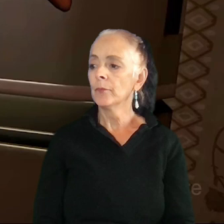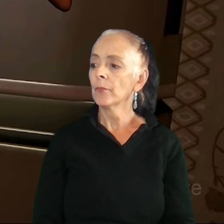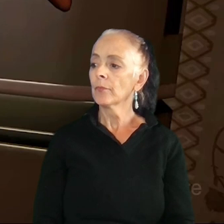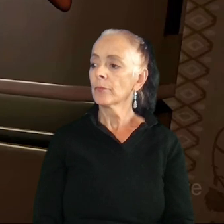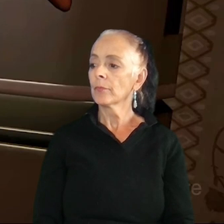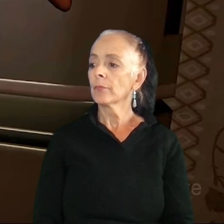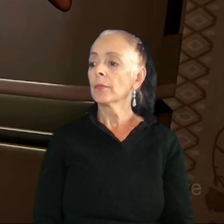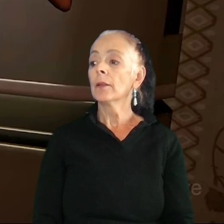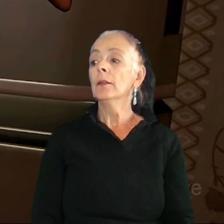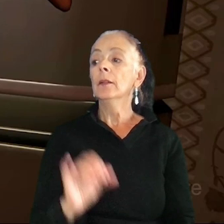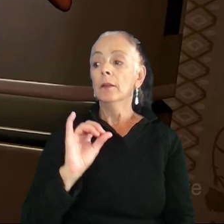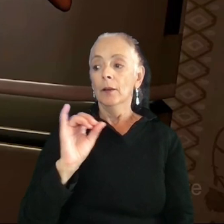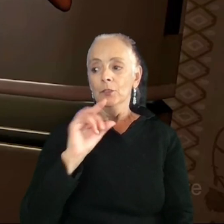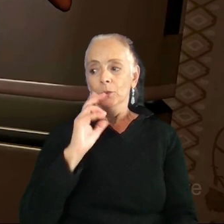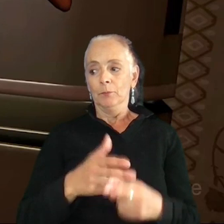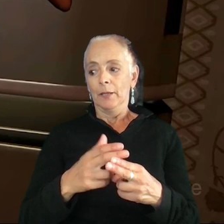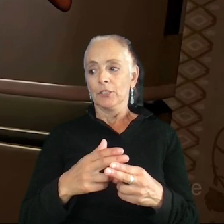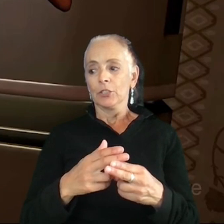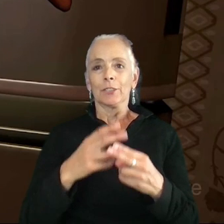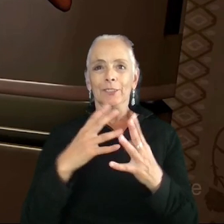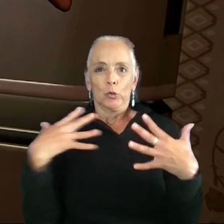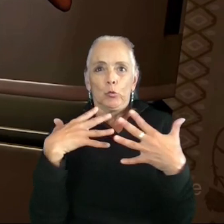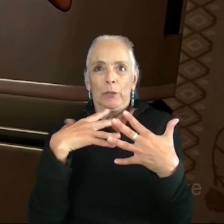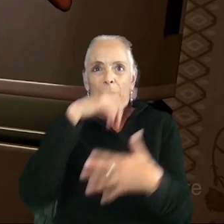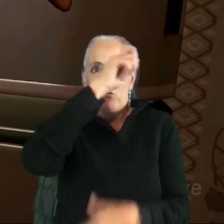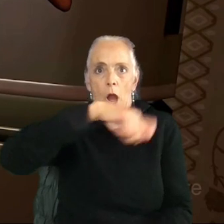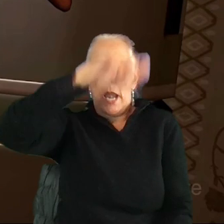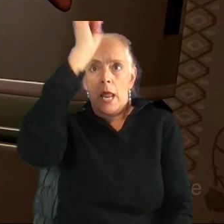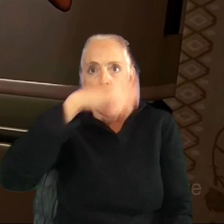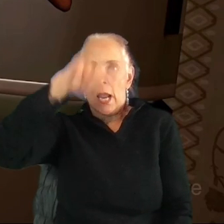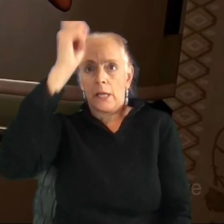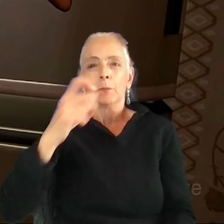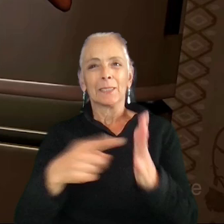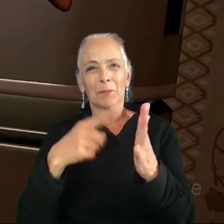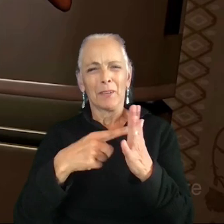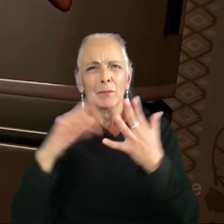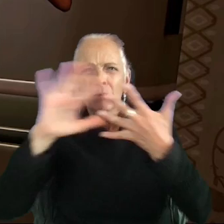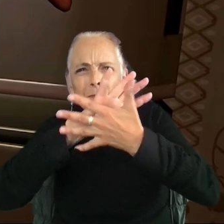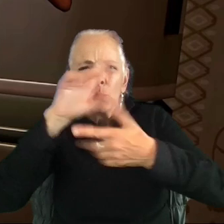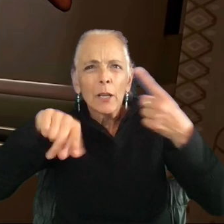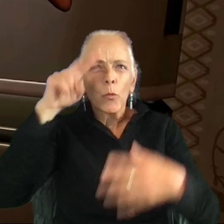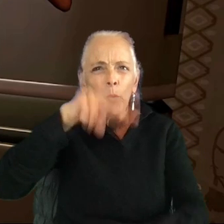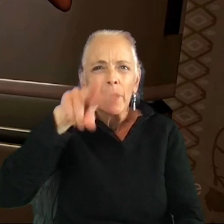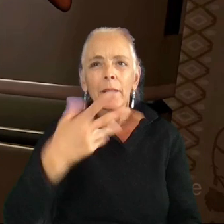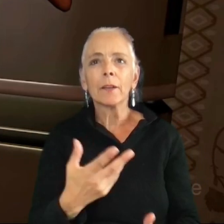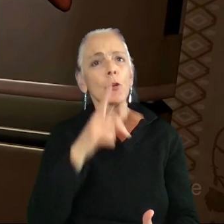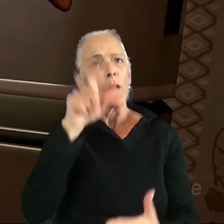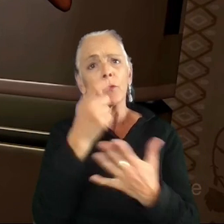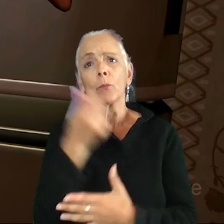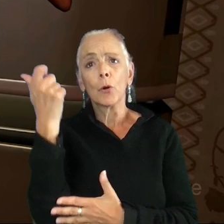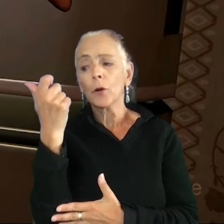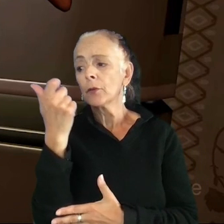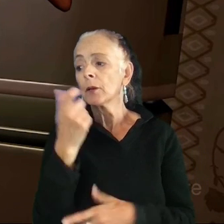Terra also brought up creepy writing on the walls that can sometimes be illegible. You don't need to necessarily remove this from your game,